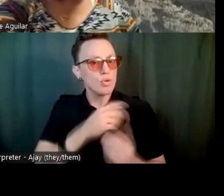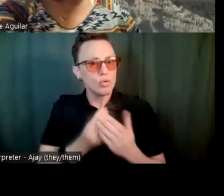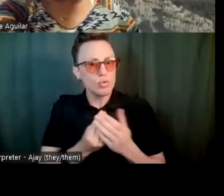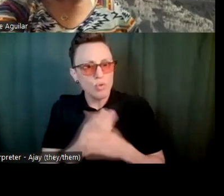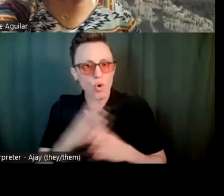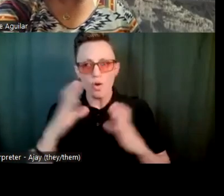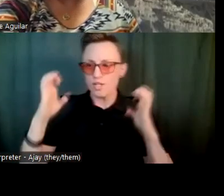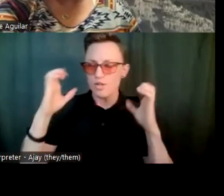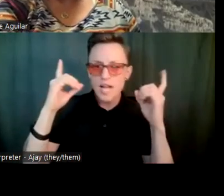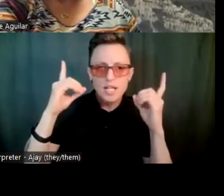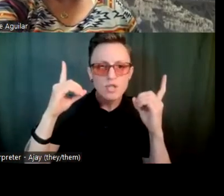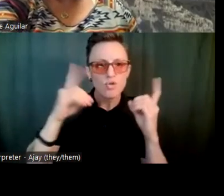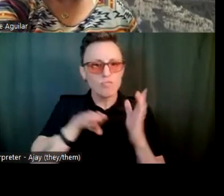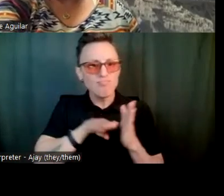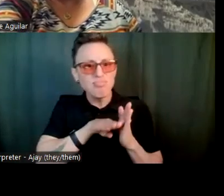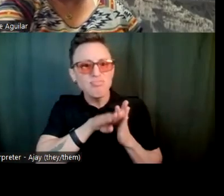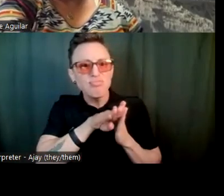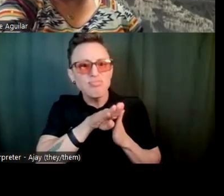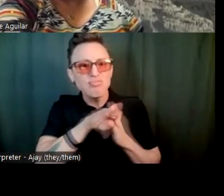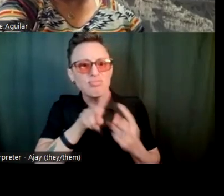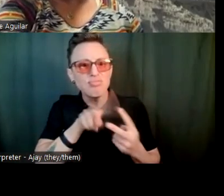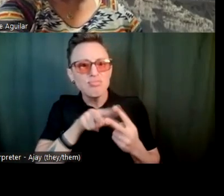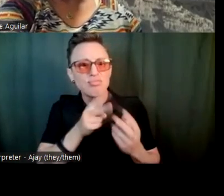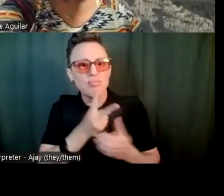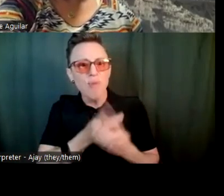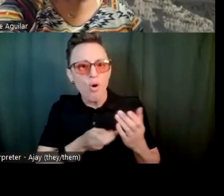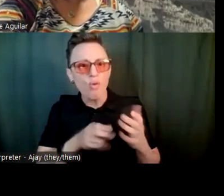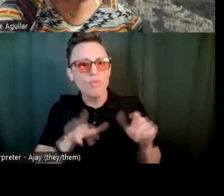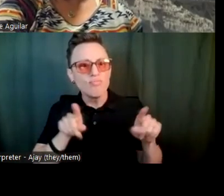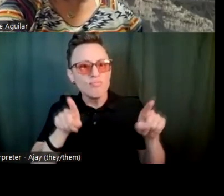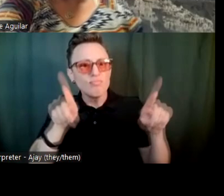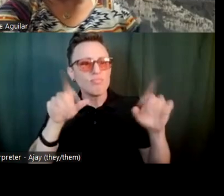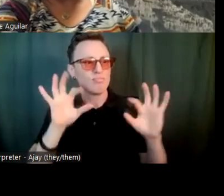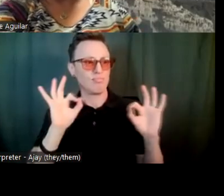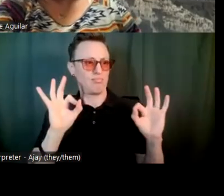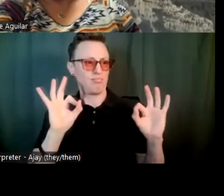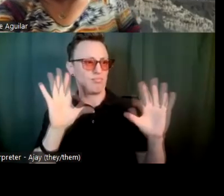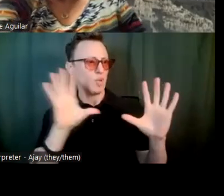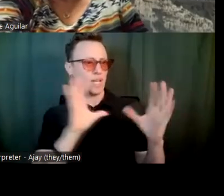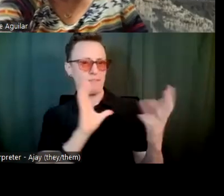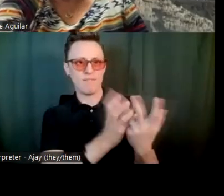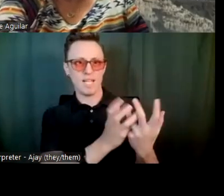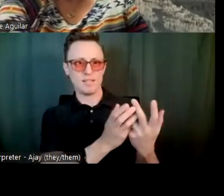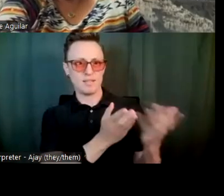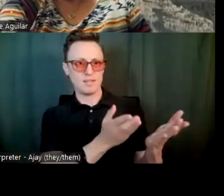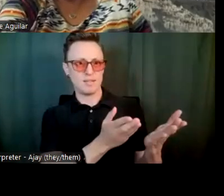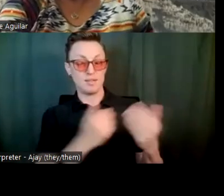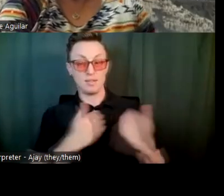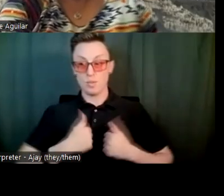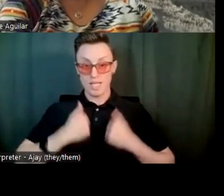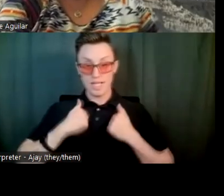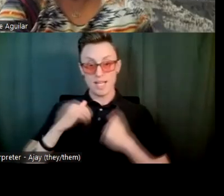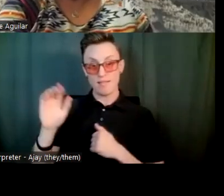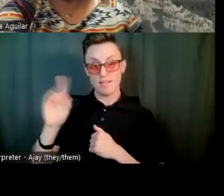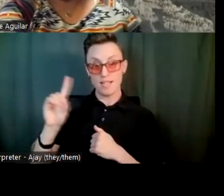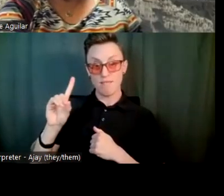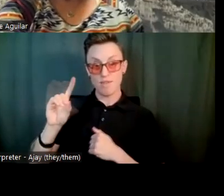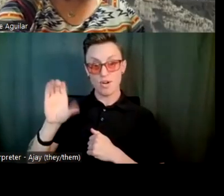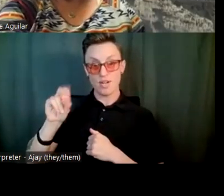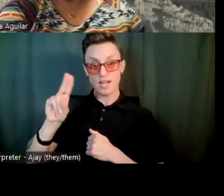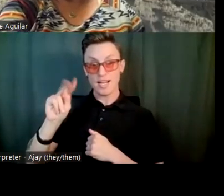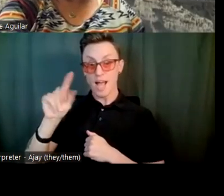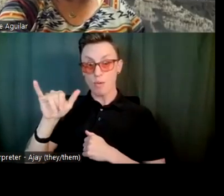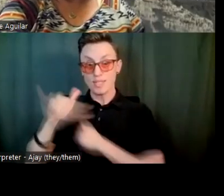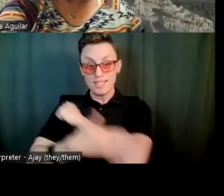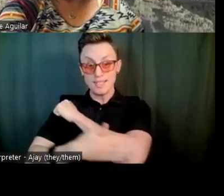growth and other things. And so it ended up being a great fit for her. We live in Denver County. And